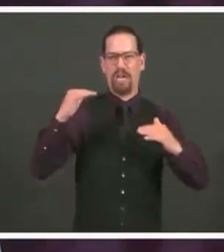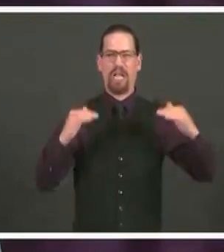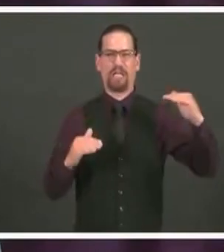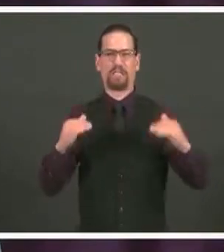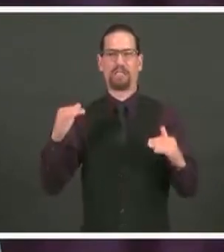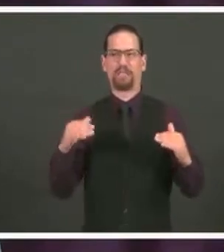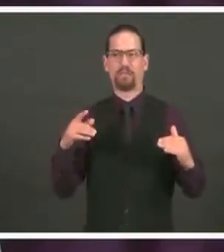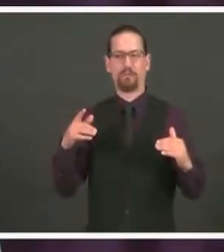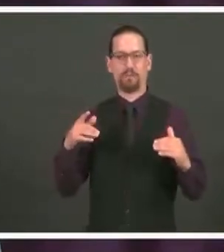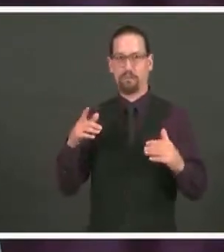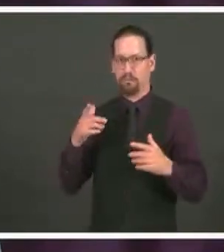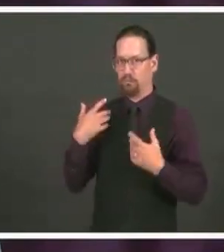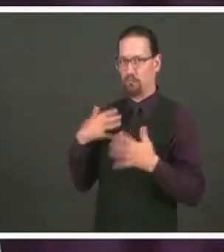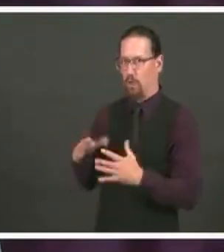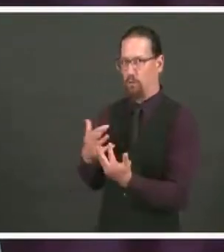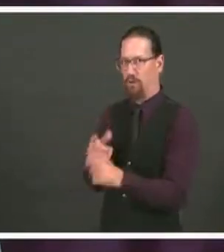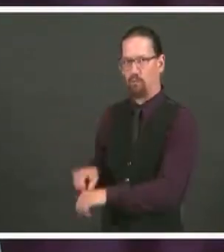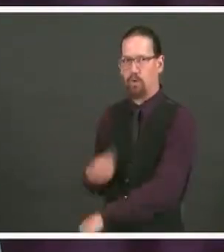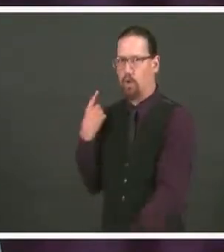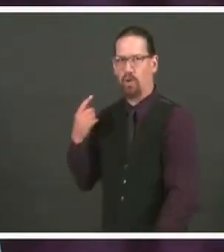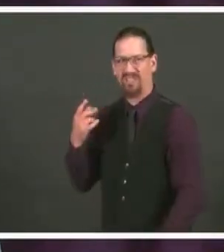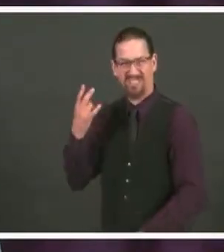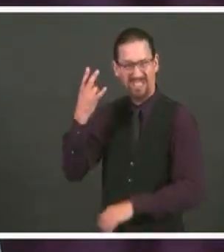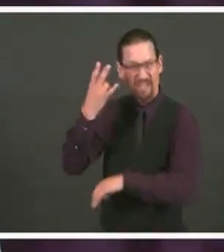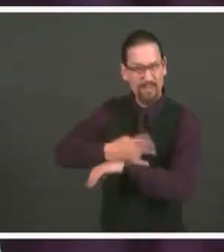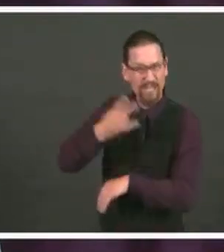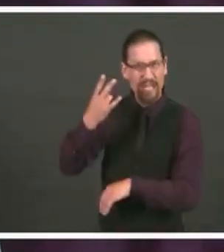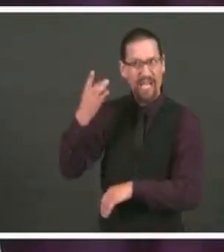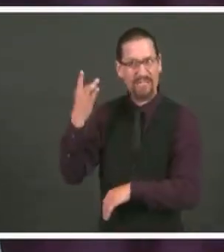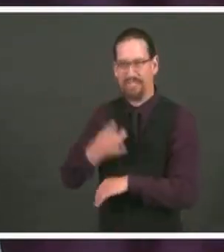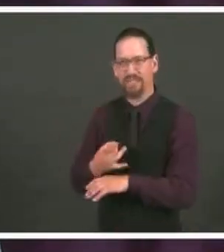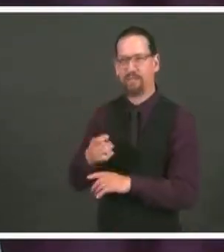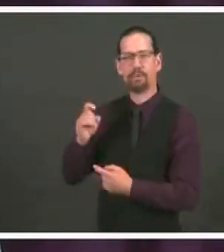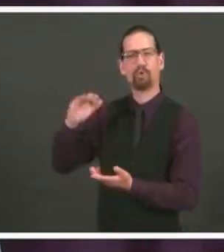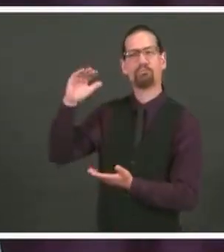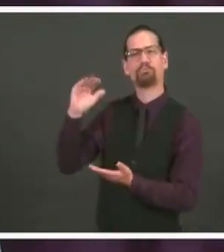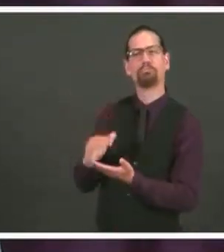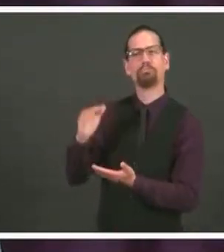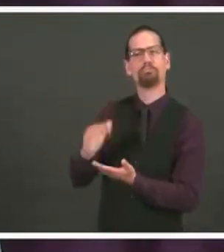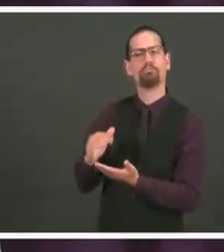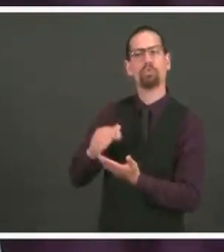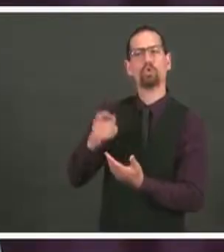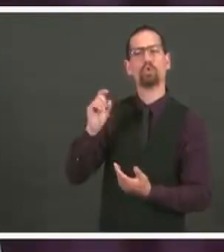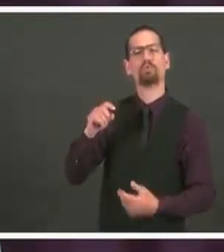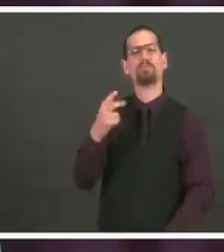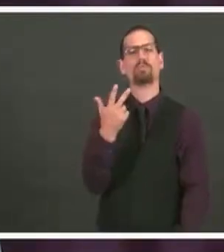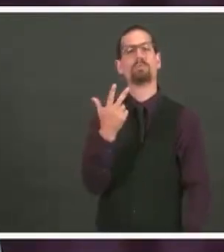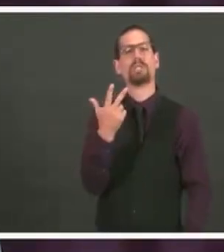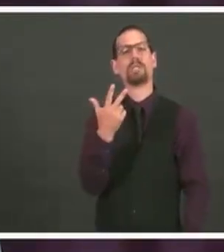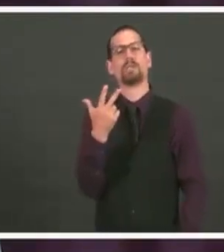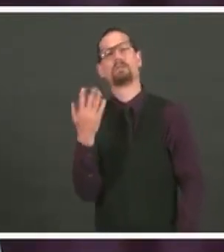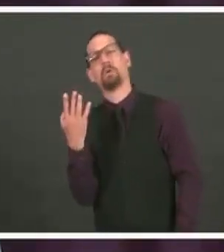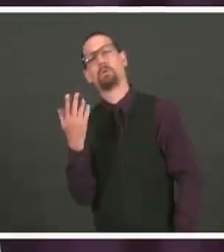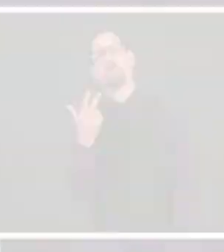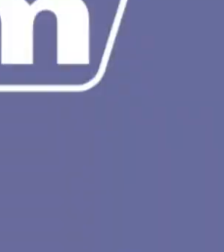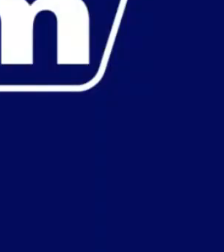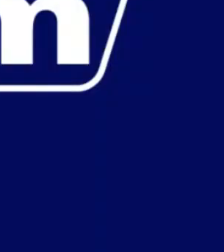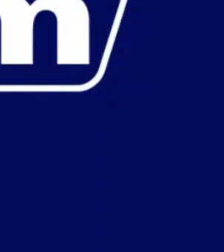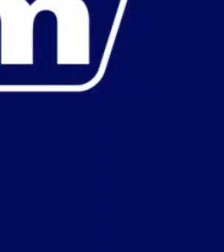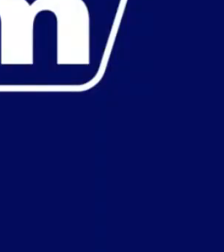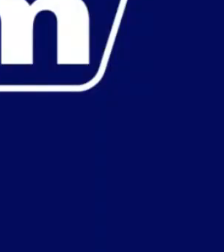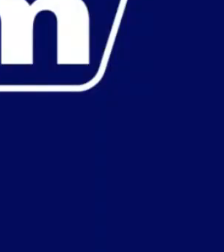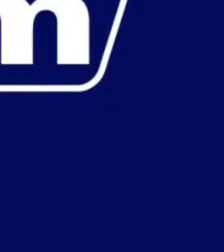waiting seven to eight days and bringing that closer to a more appropriate three to four day turnaround time.